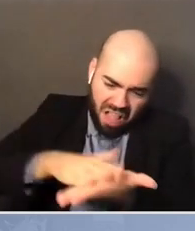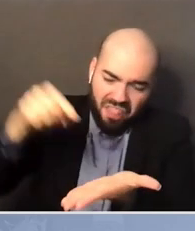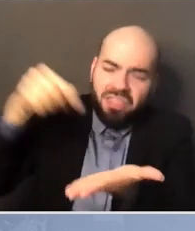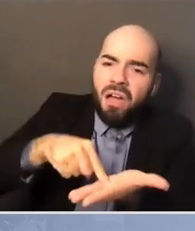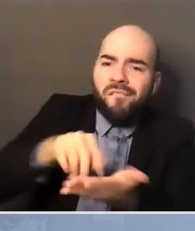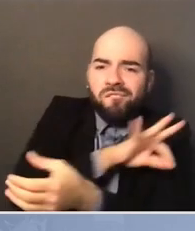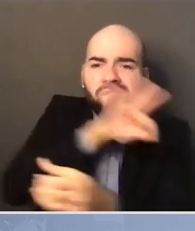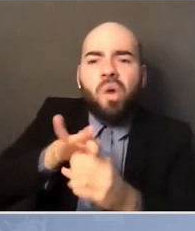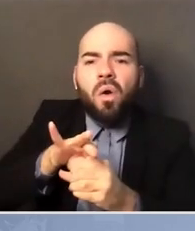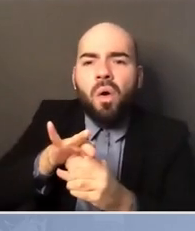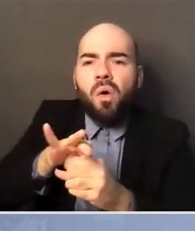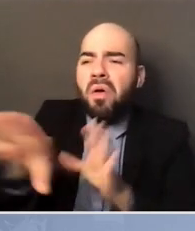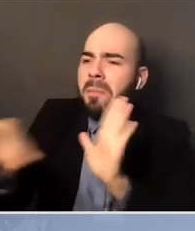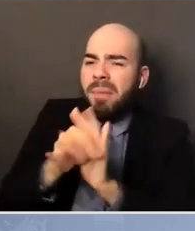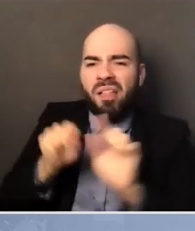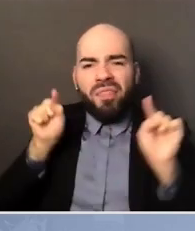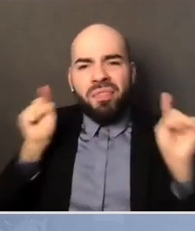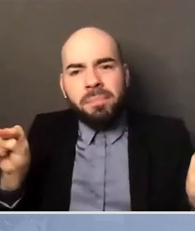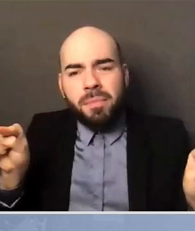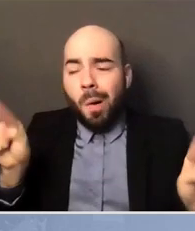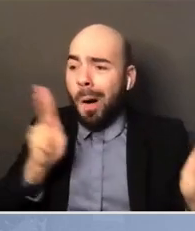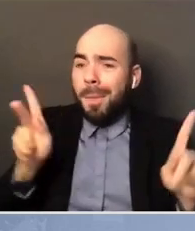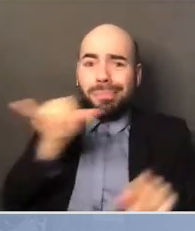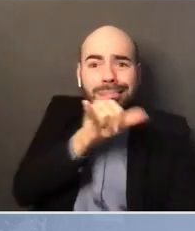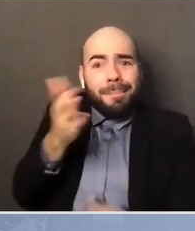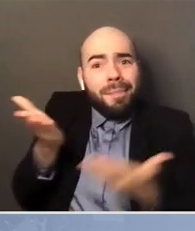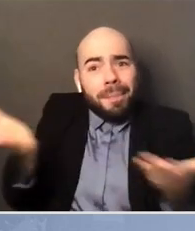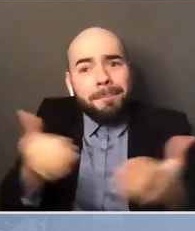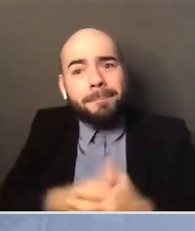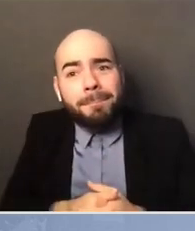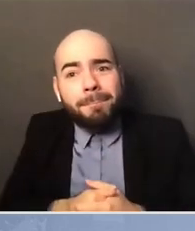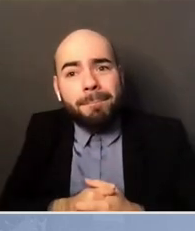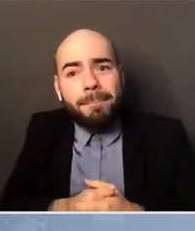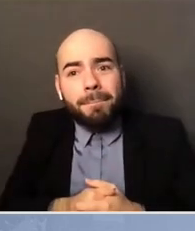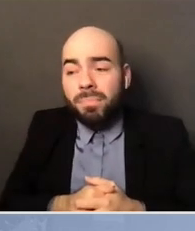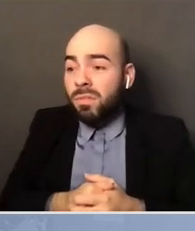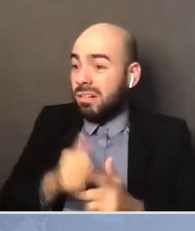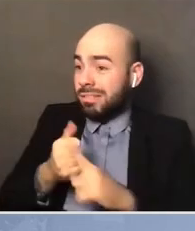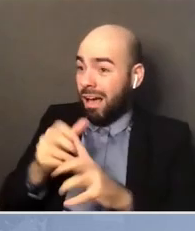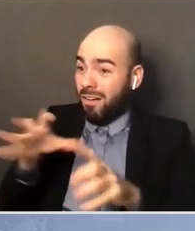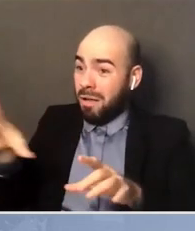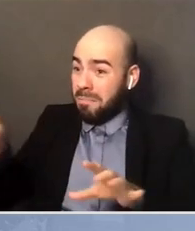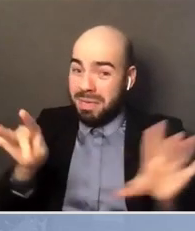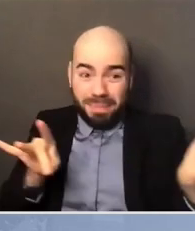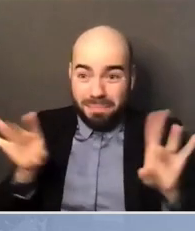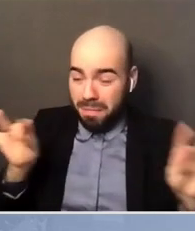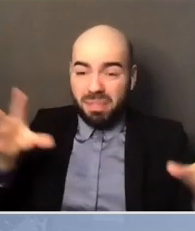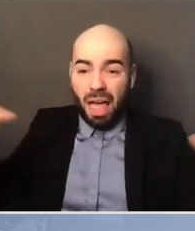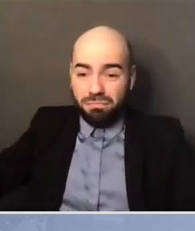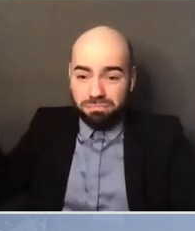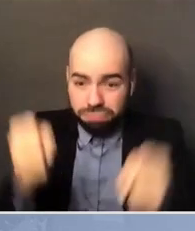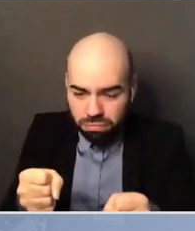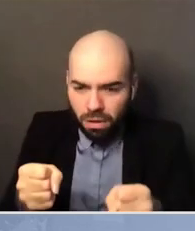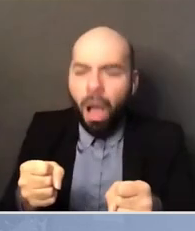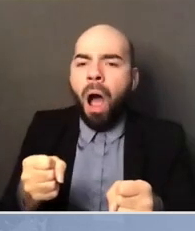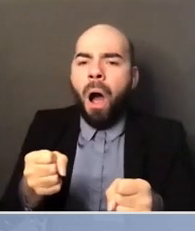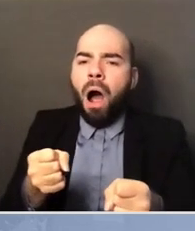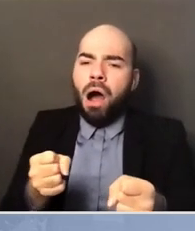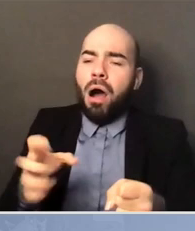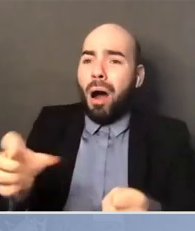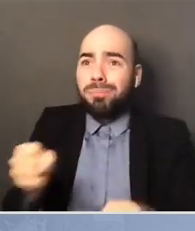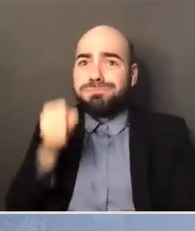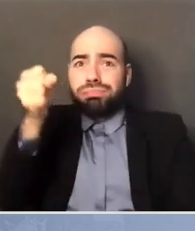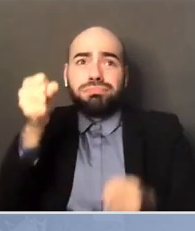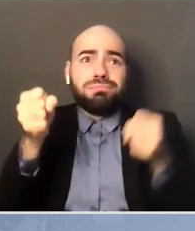or policies are issued, that they are more likely to reflect